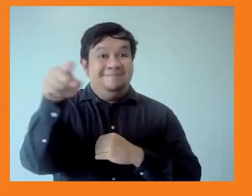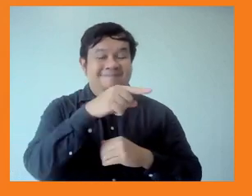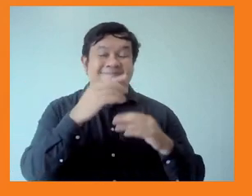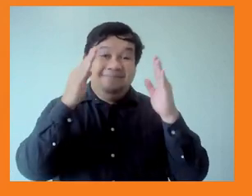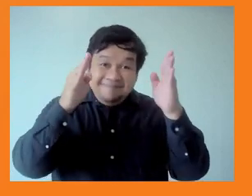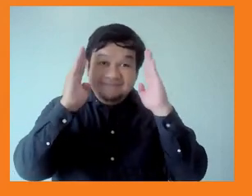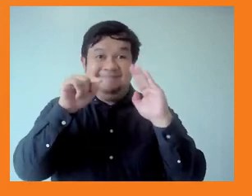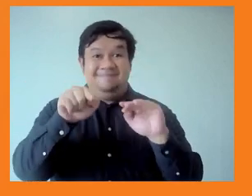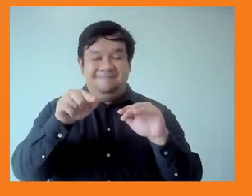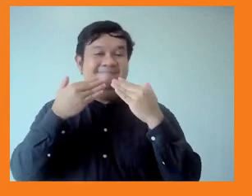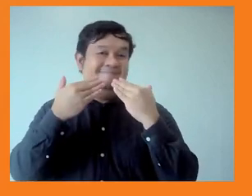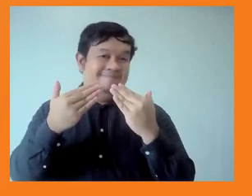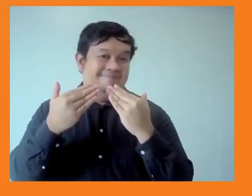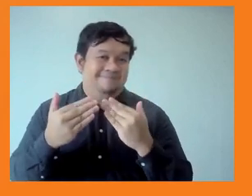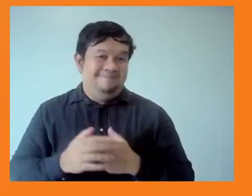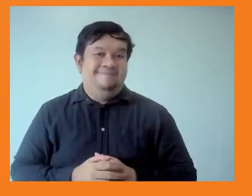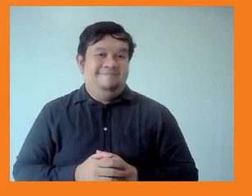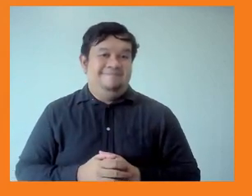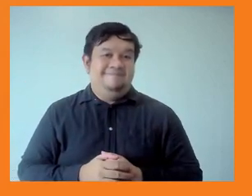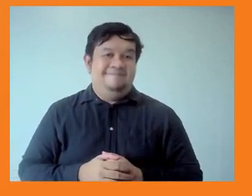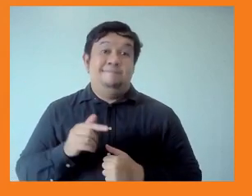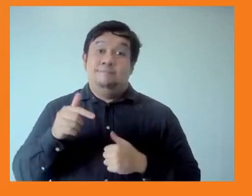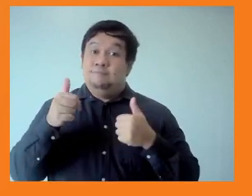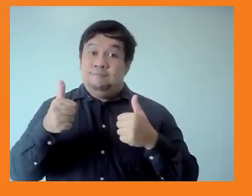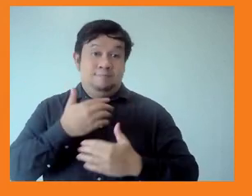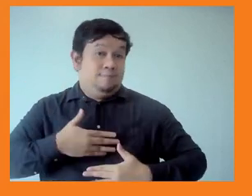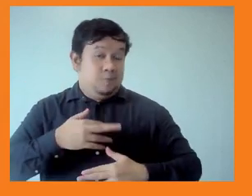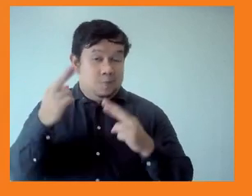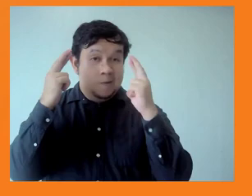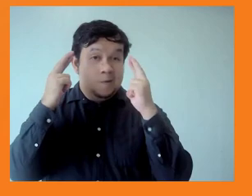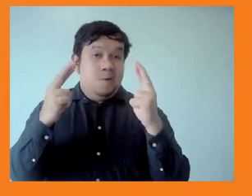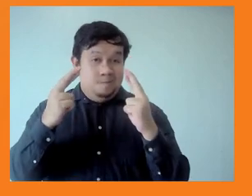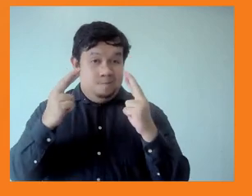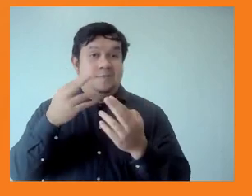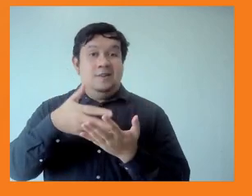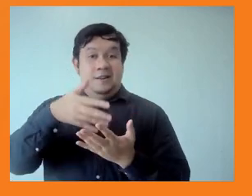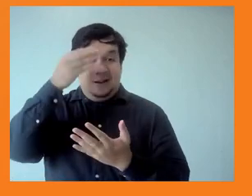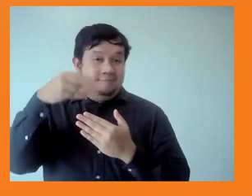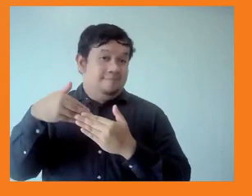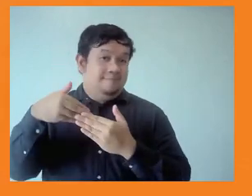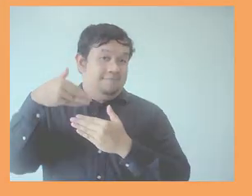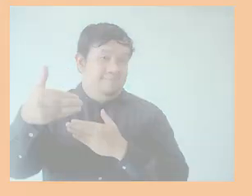much. I hope you all have a lovely day and able to participate in the other annual general meeting events as well. Thank you.